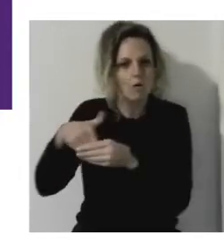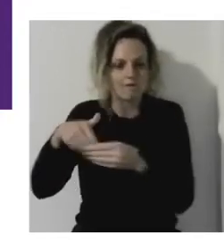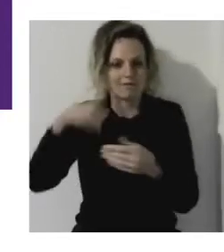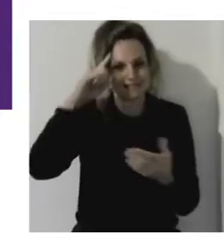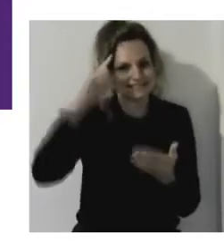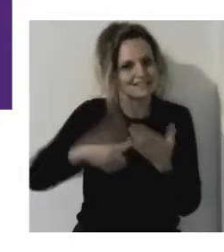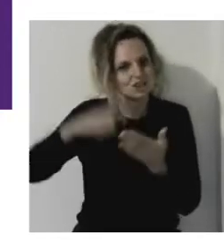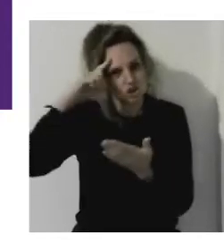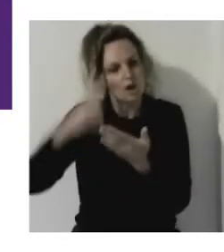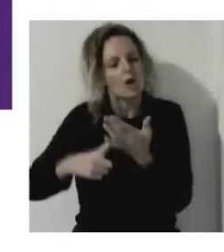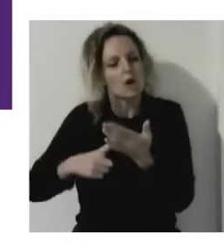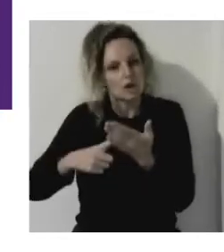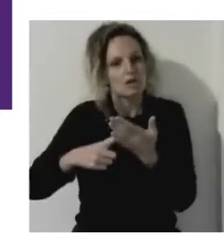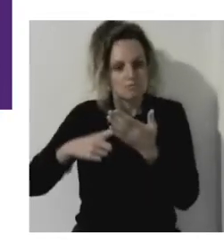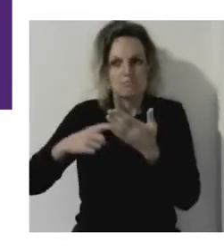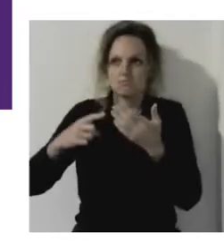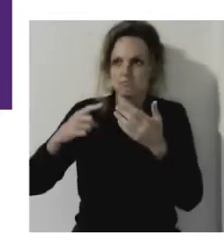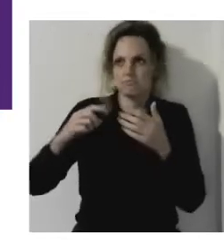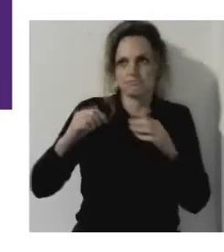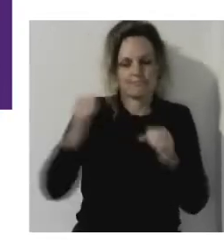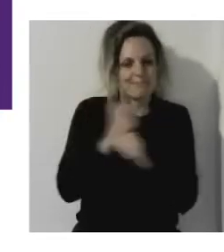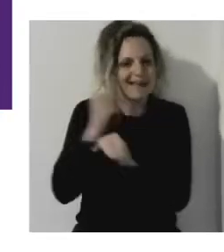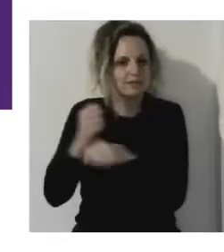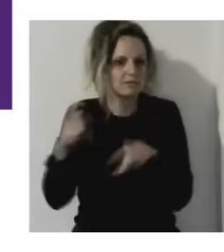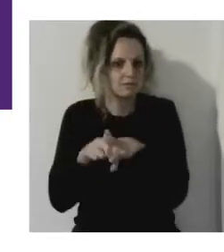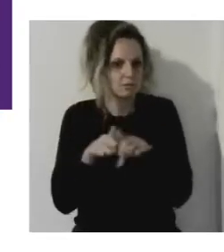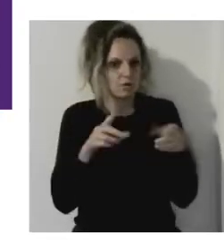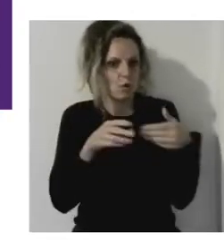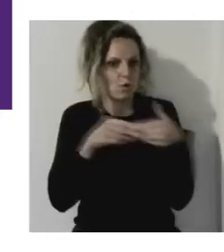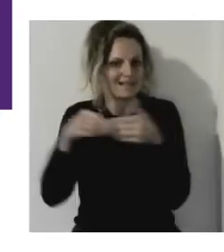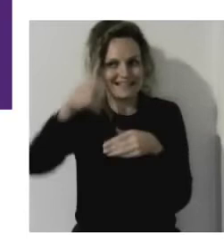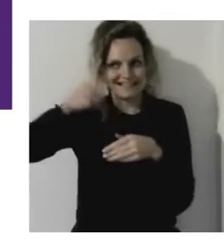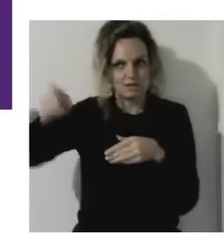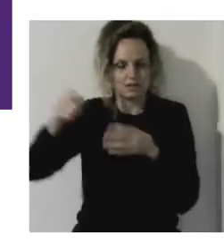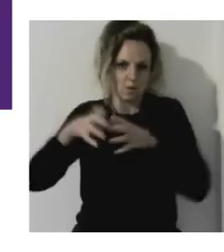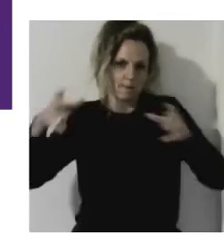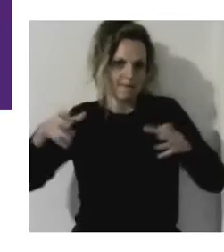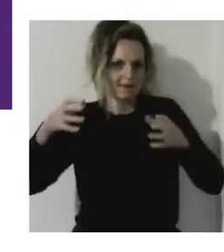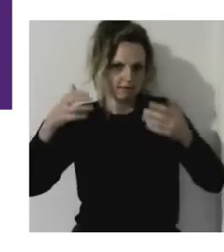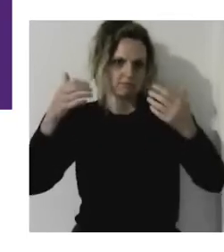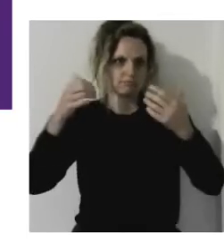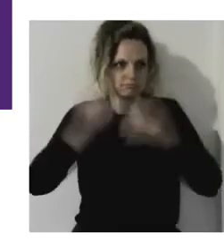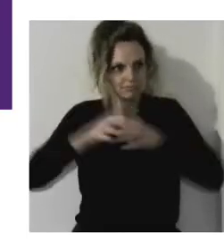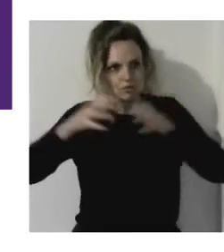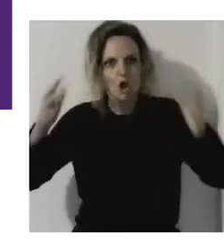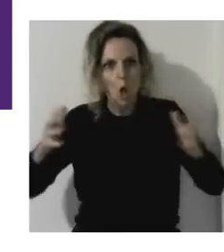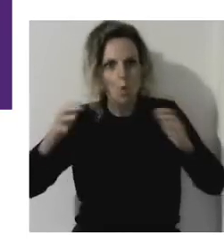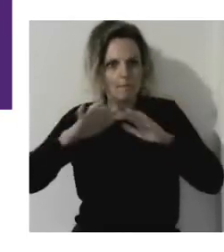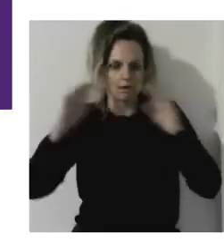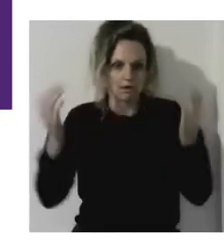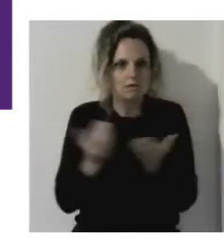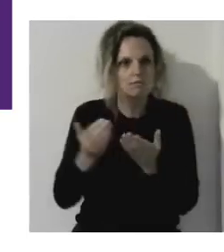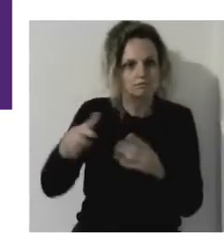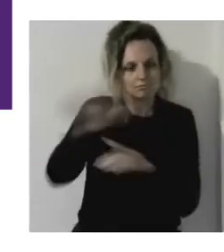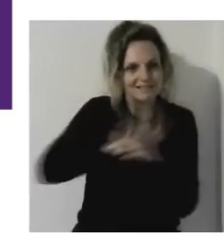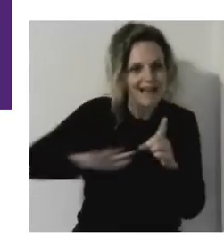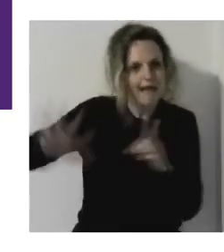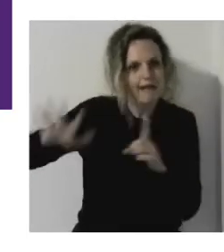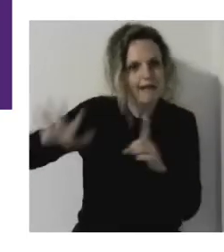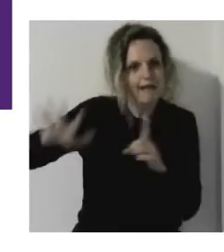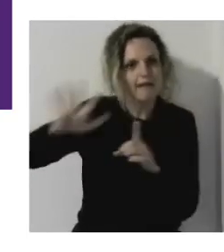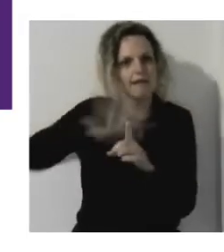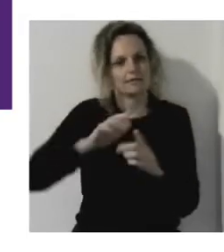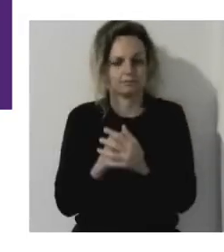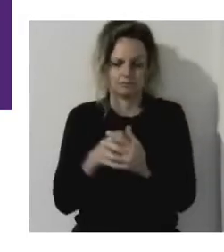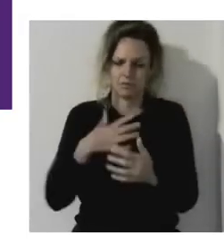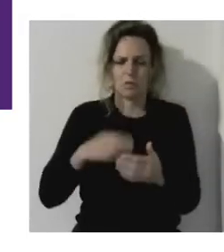happen at scale? That's really where we're going to next. So before we do that, just want to say thank you to our sponsors. We wouldn't be here if we